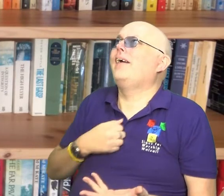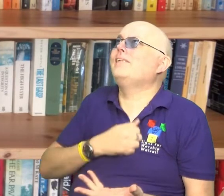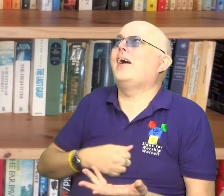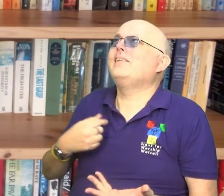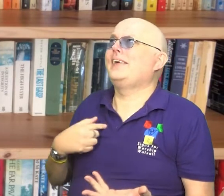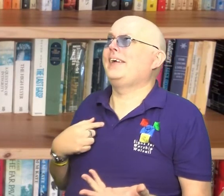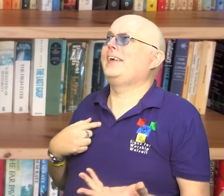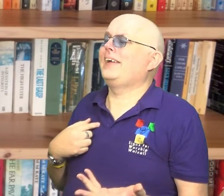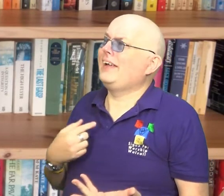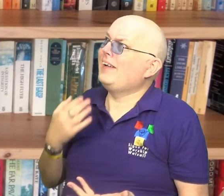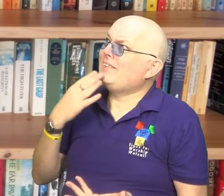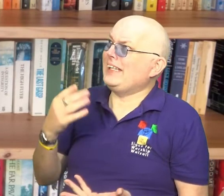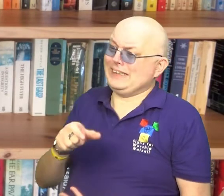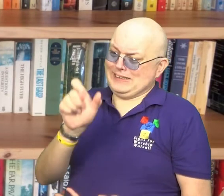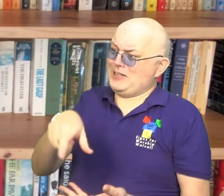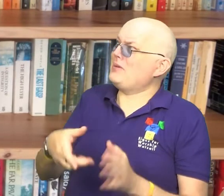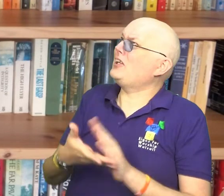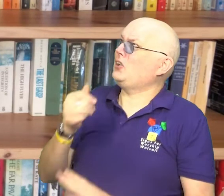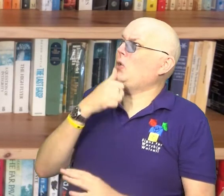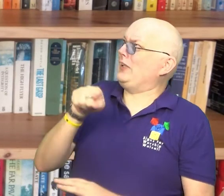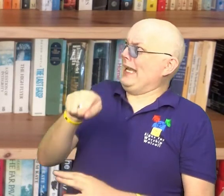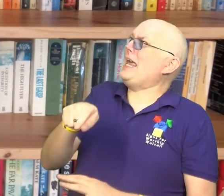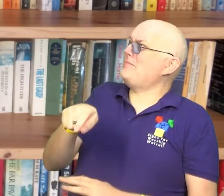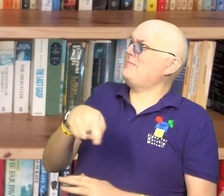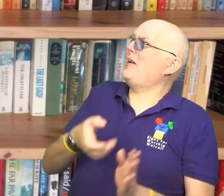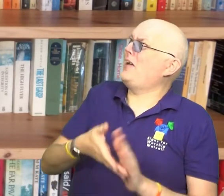Pardon your servant, Lord. Please send someone else.